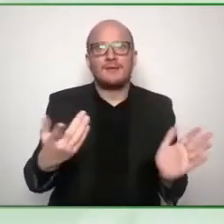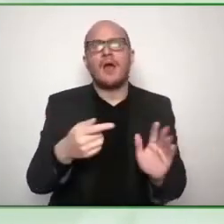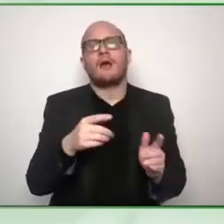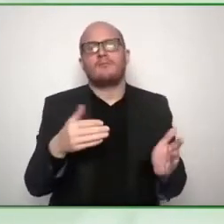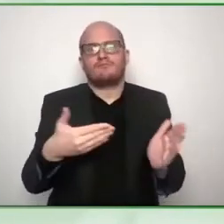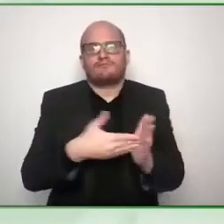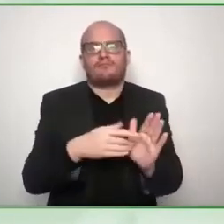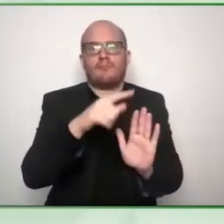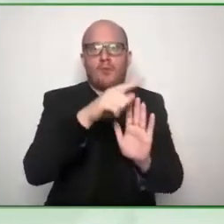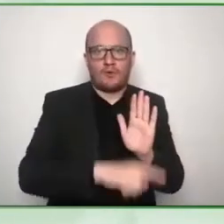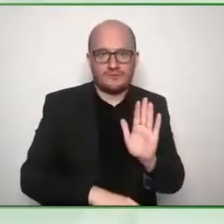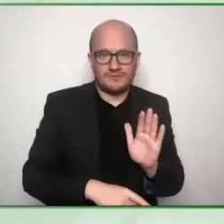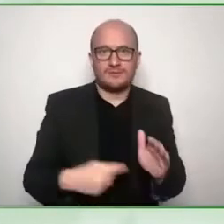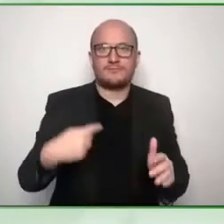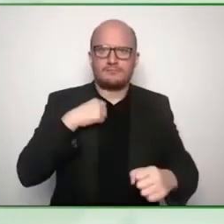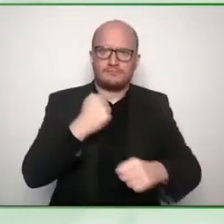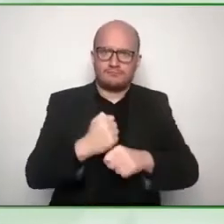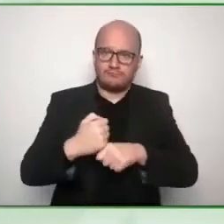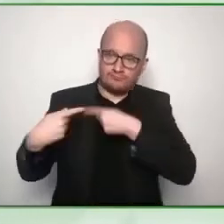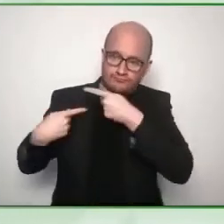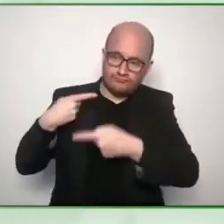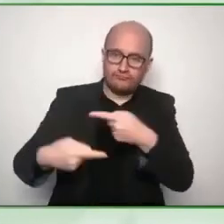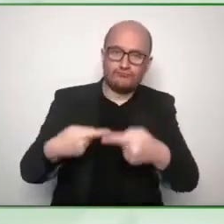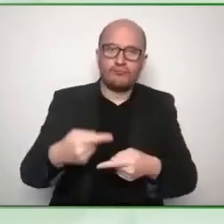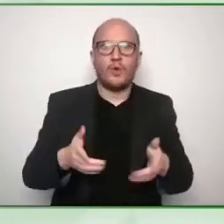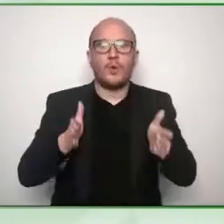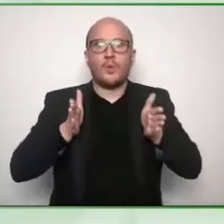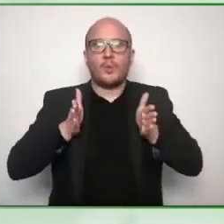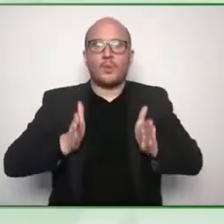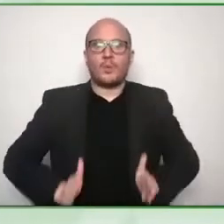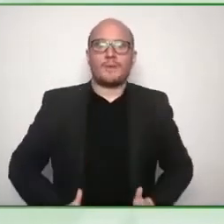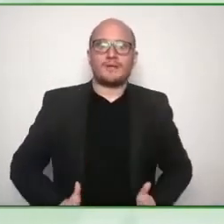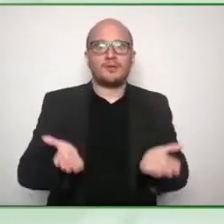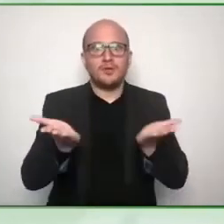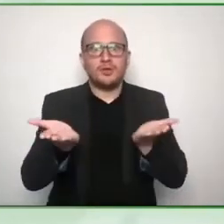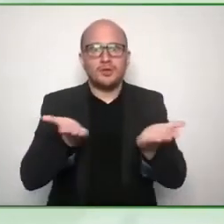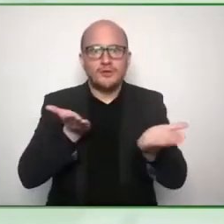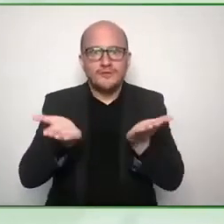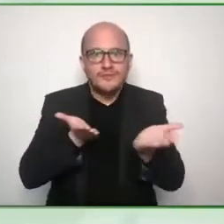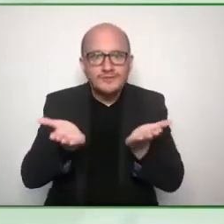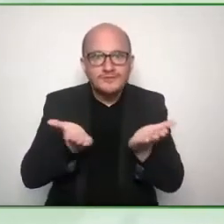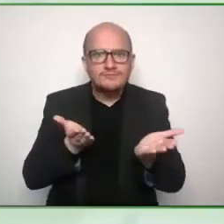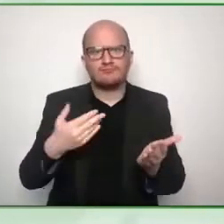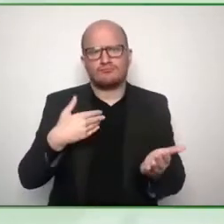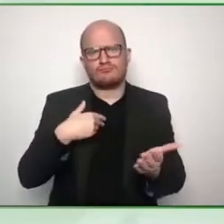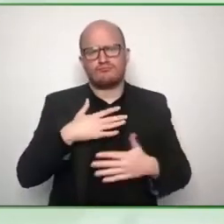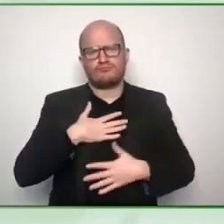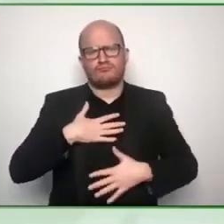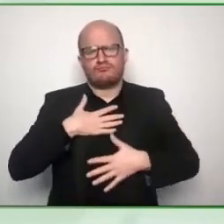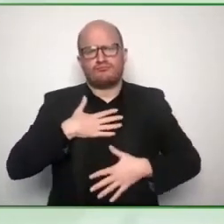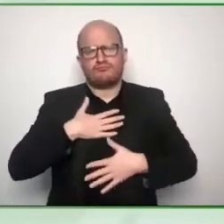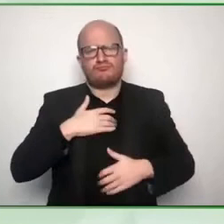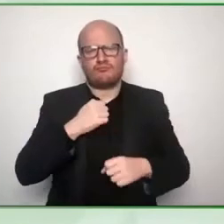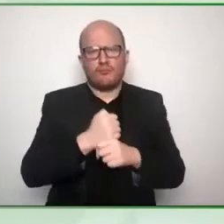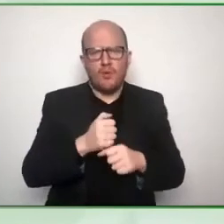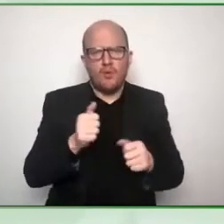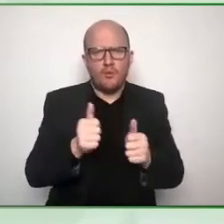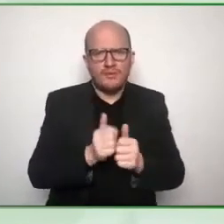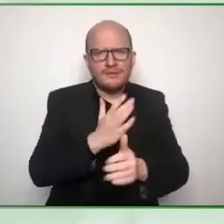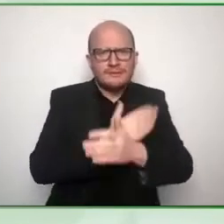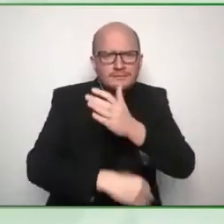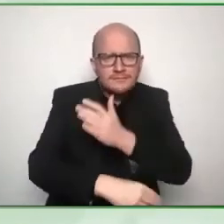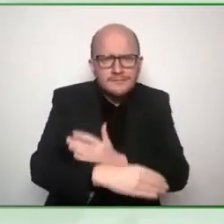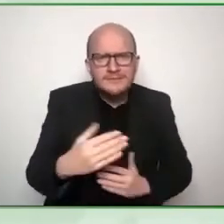services so um enjoyed uh many years uh working with people with disability and um mental health and